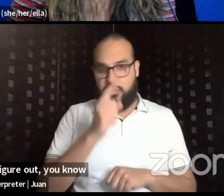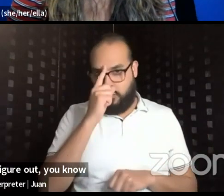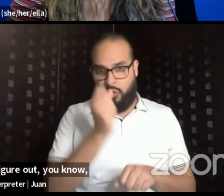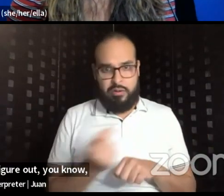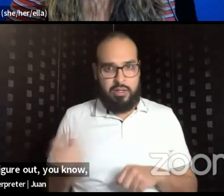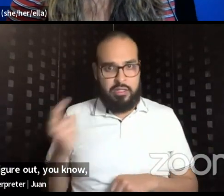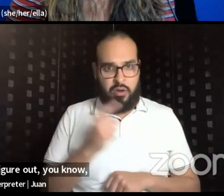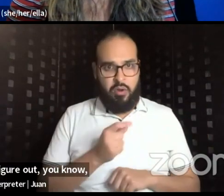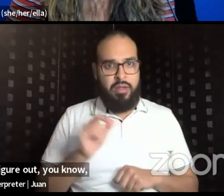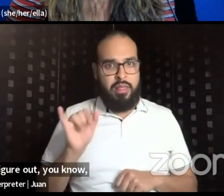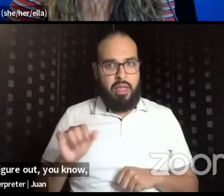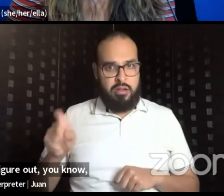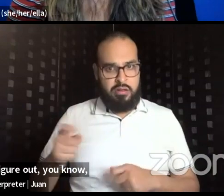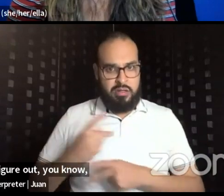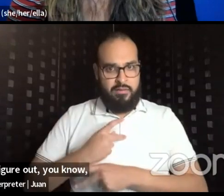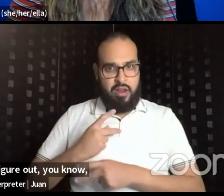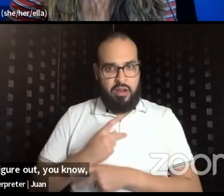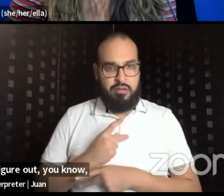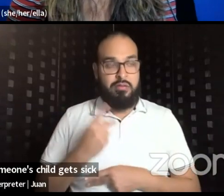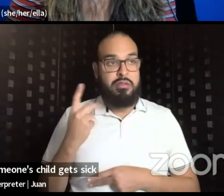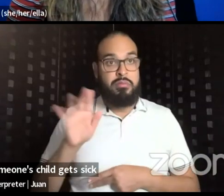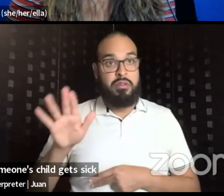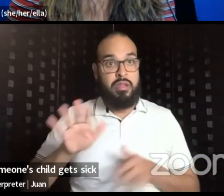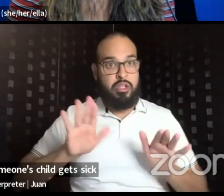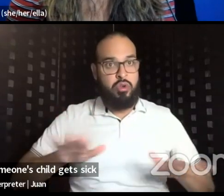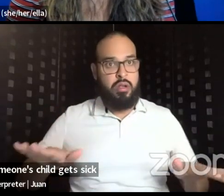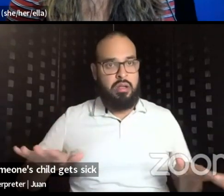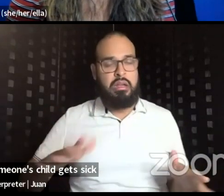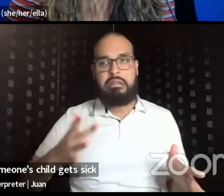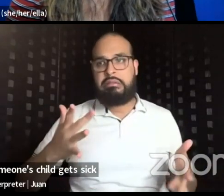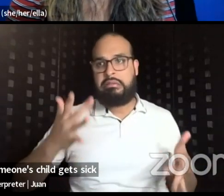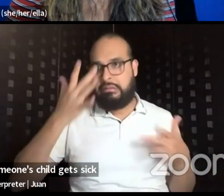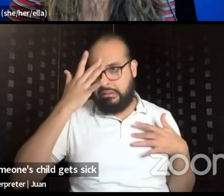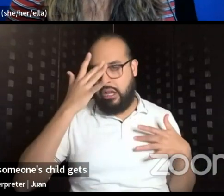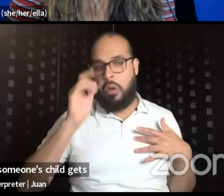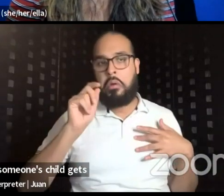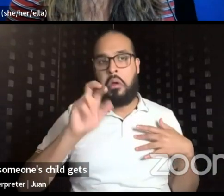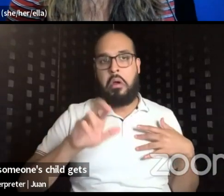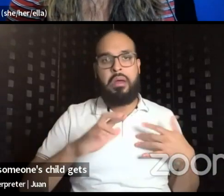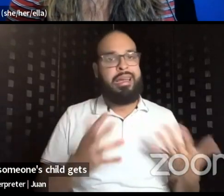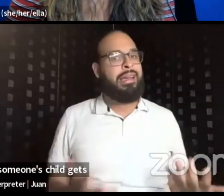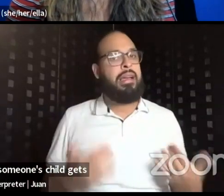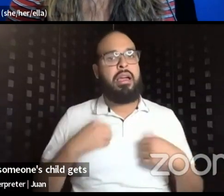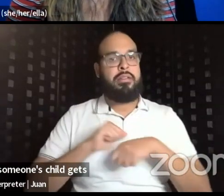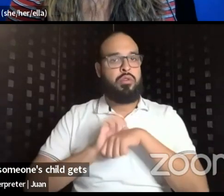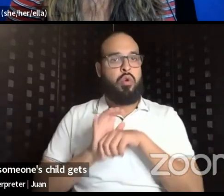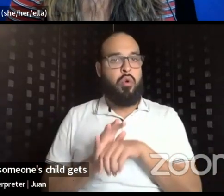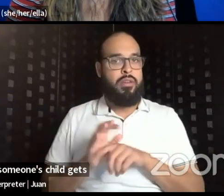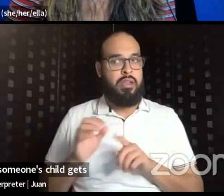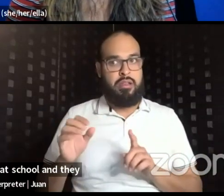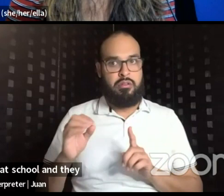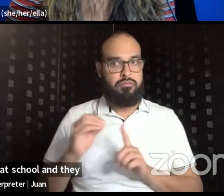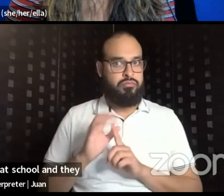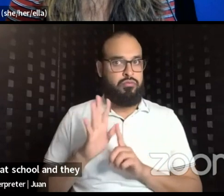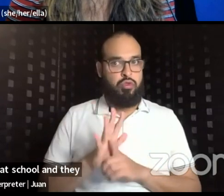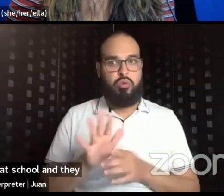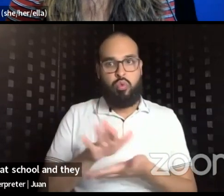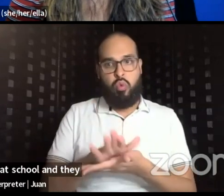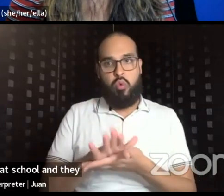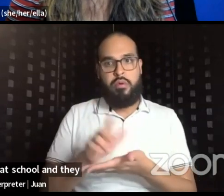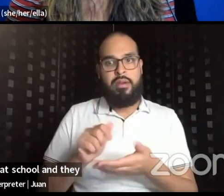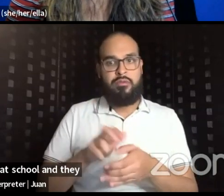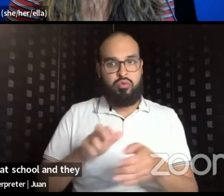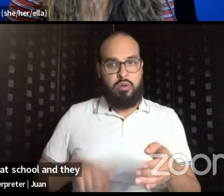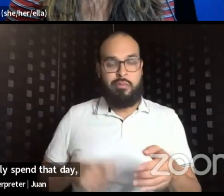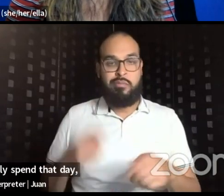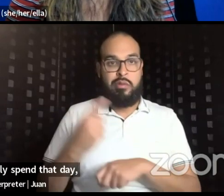And someone's child gets sick or there's COVID exposure at school and they have to drop out. And you actually spend that day figuring